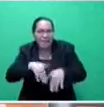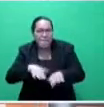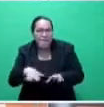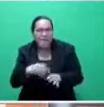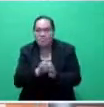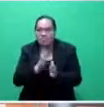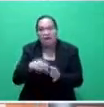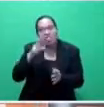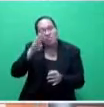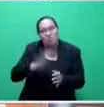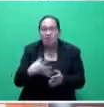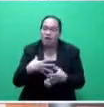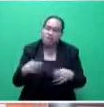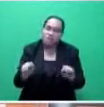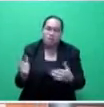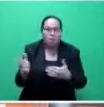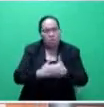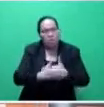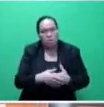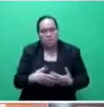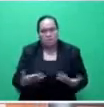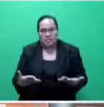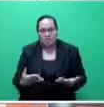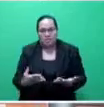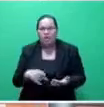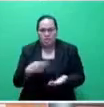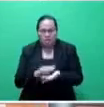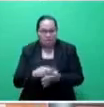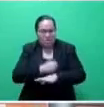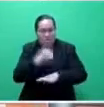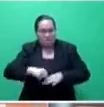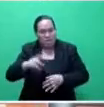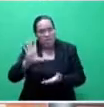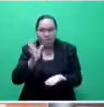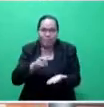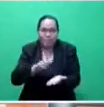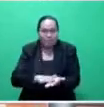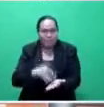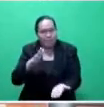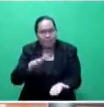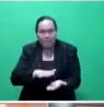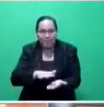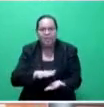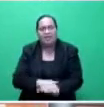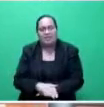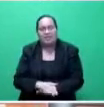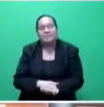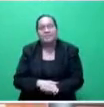three quarters gone. Whatever the case may be, so revenue has decreased. This is why that